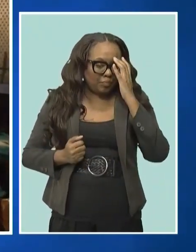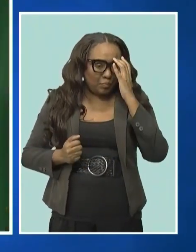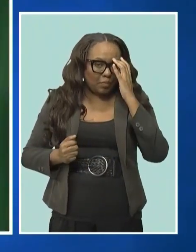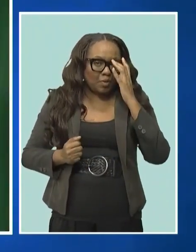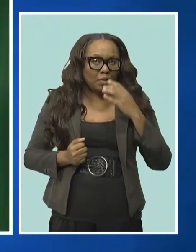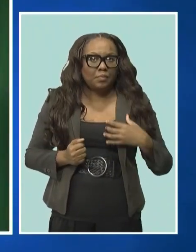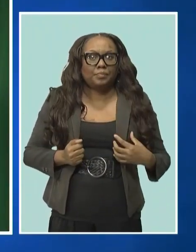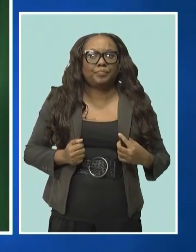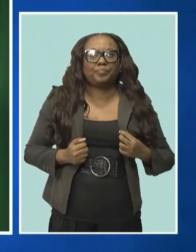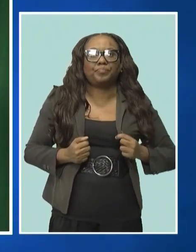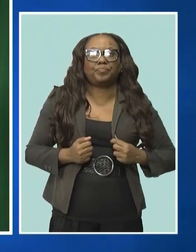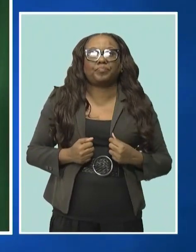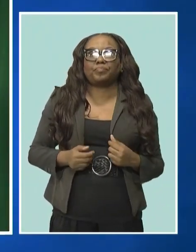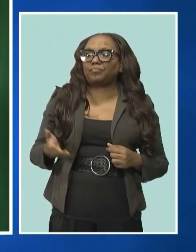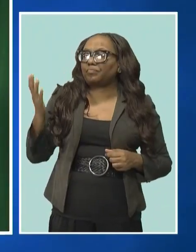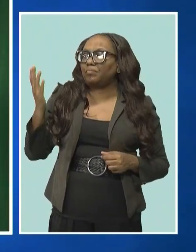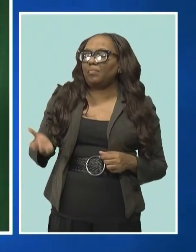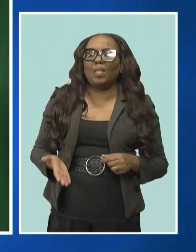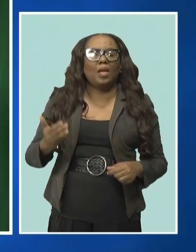I know Jeff for a long, long time.